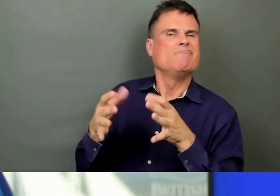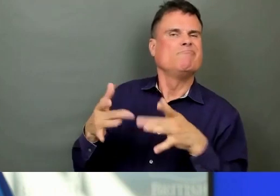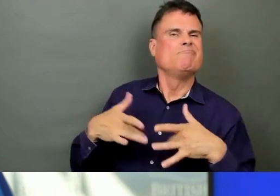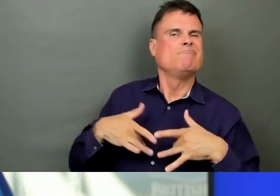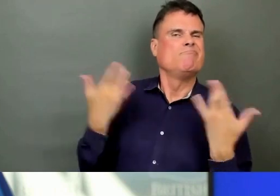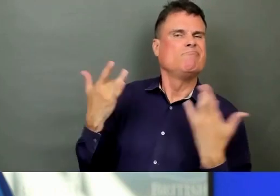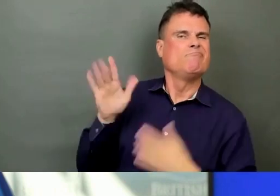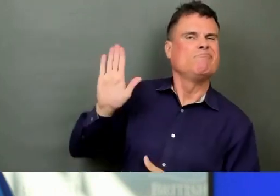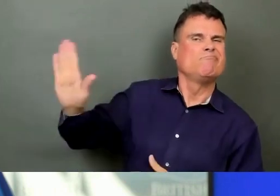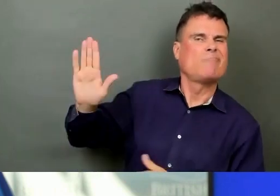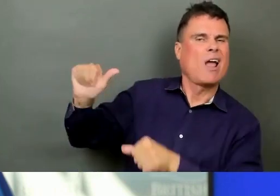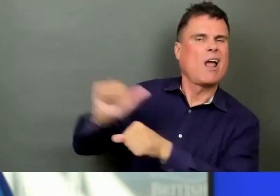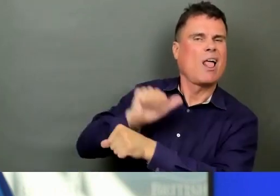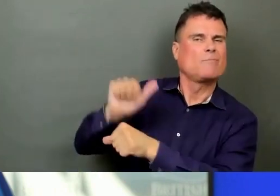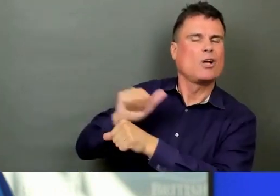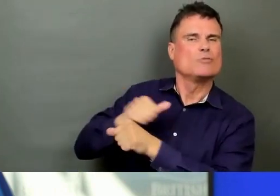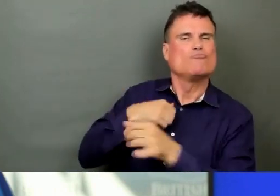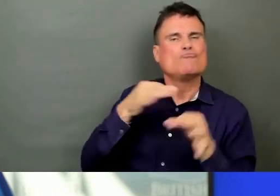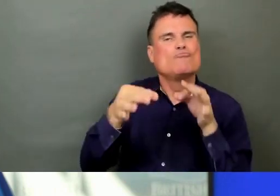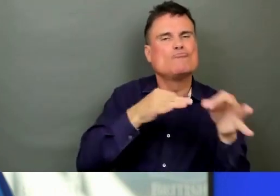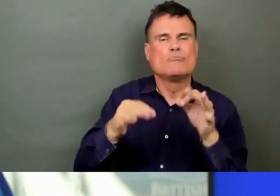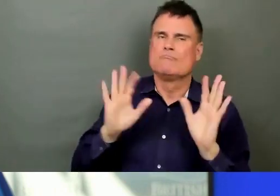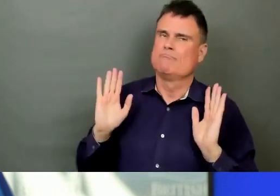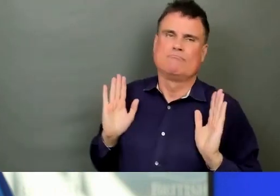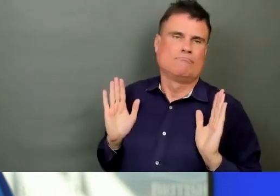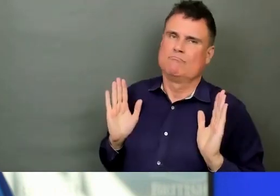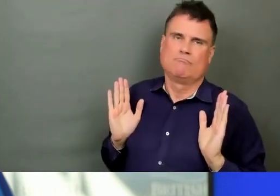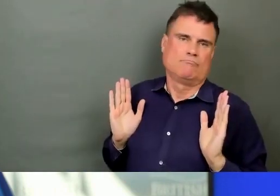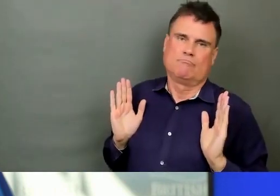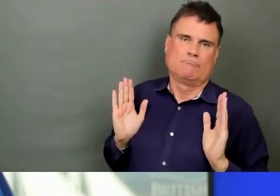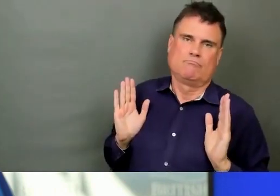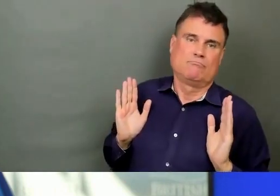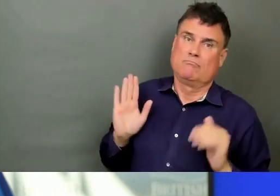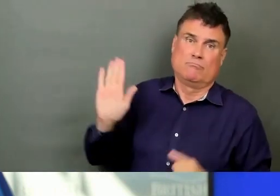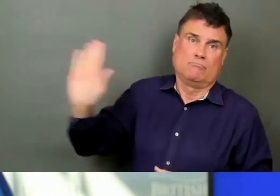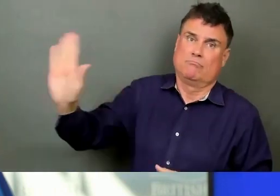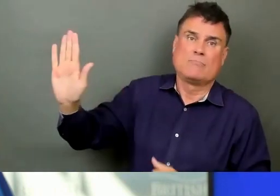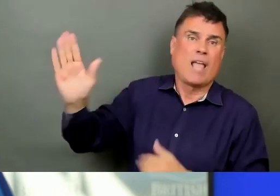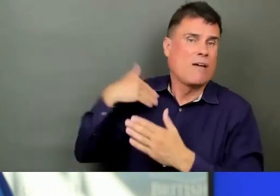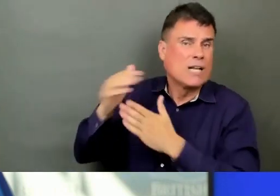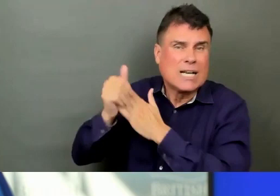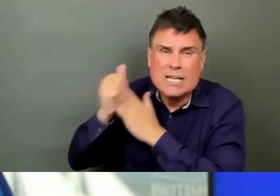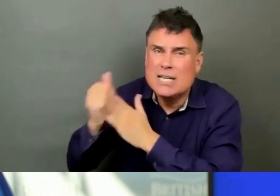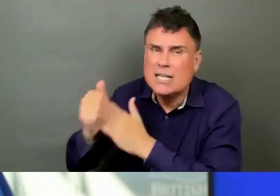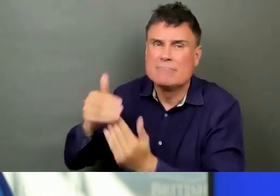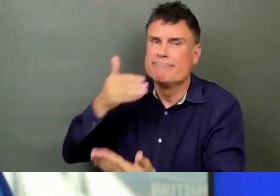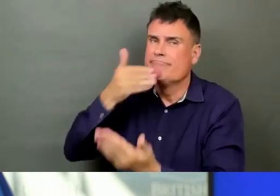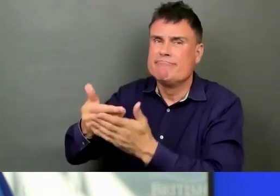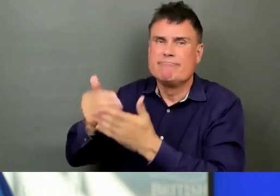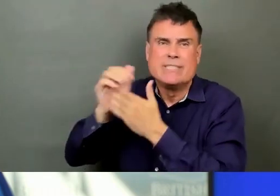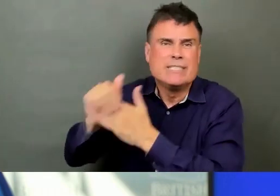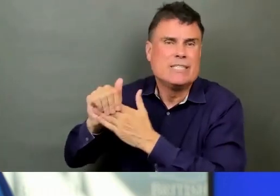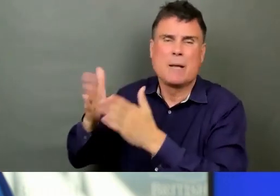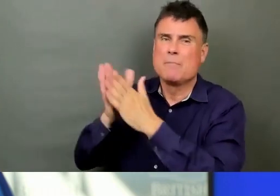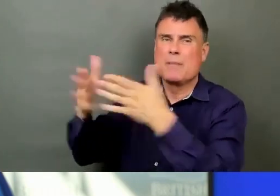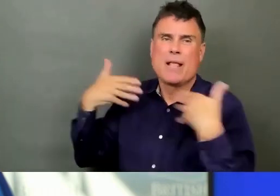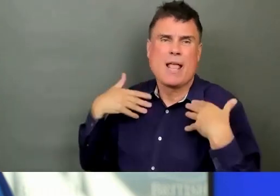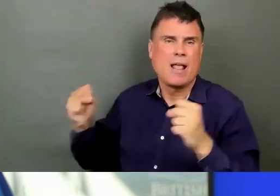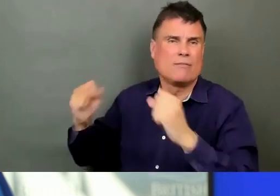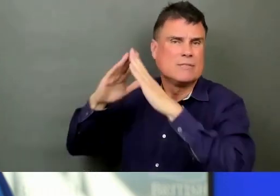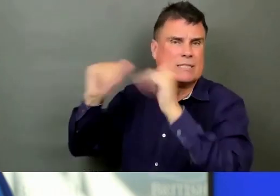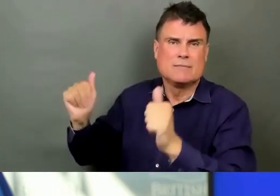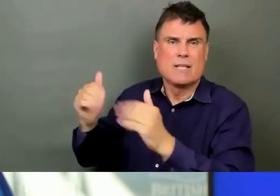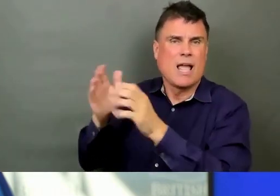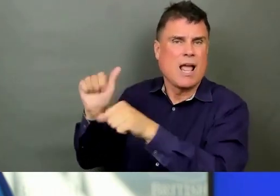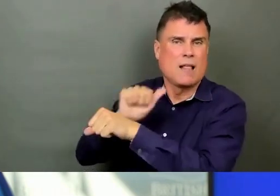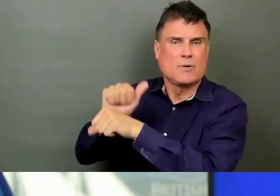Alberta. And I'm very respectful of the work of healthcare workers and public health leadership in Alberta in dealing with the pandemic.